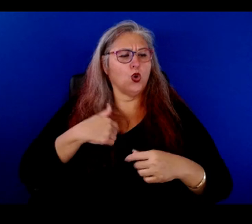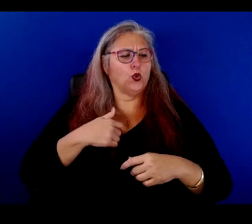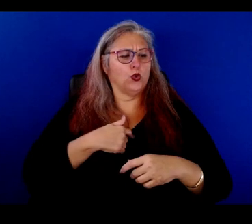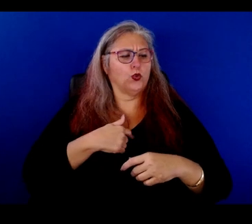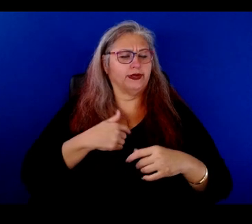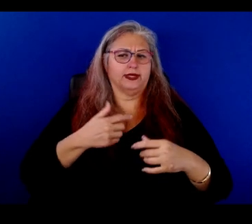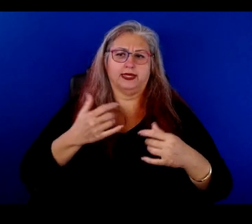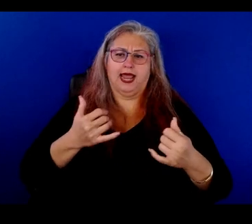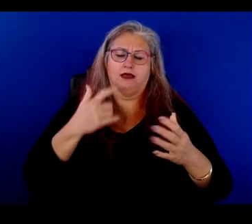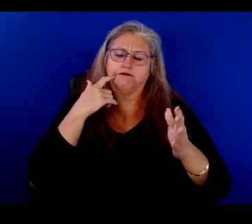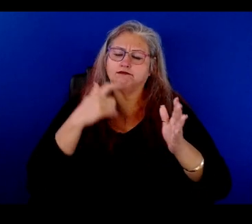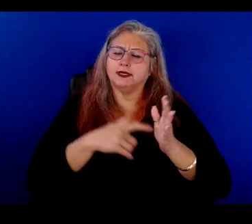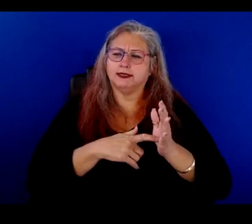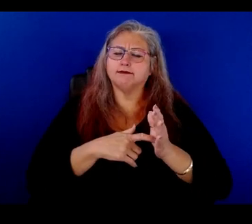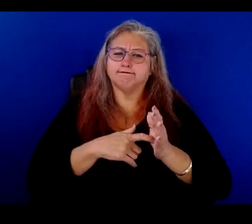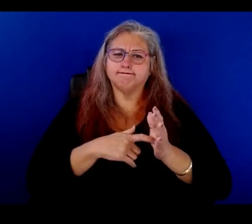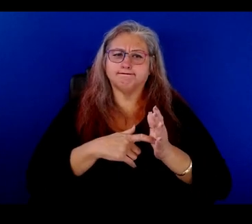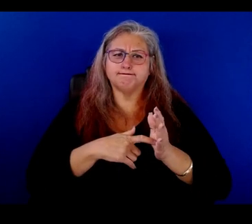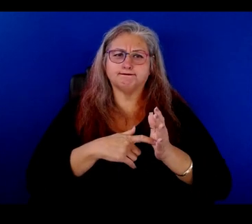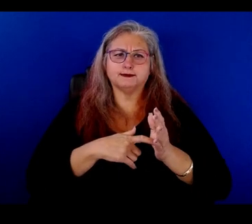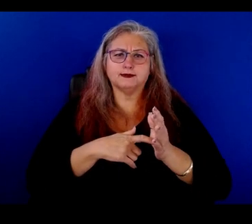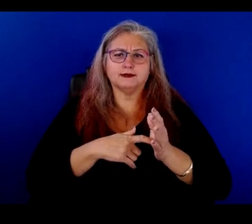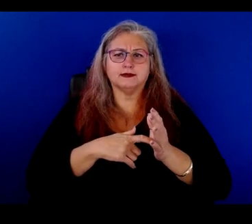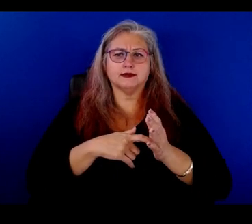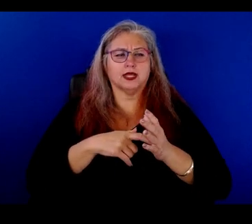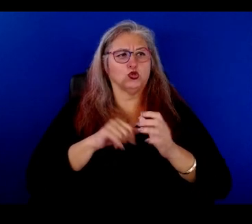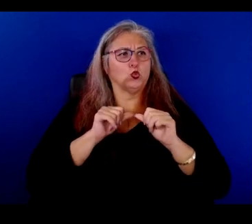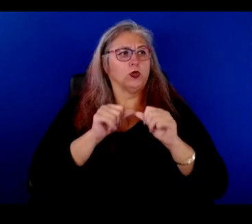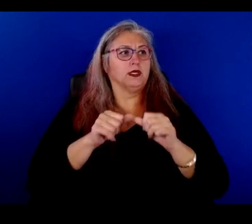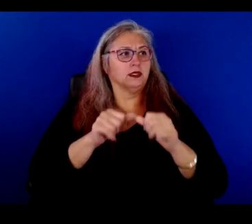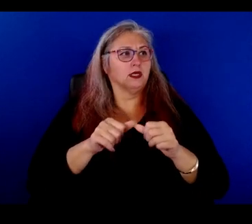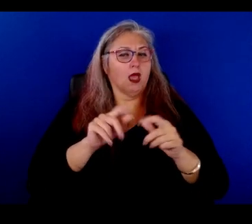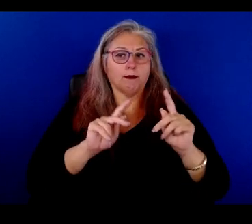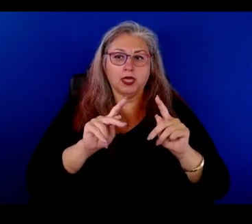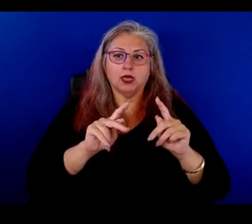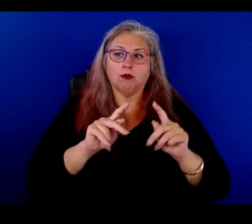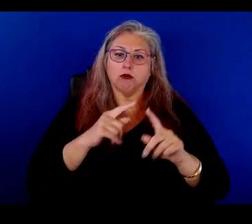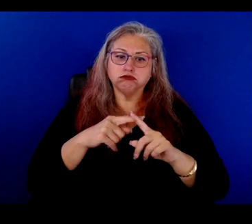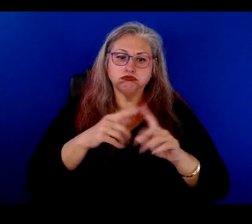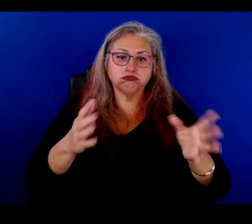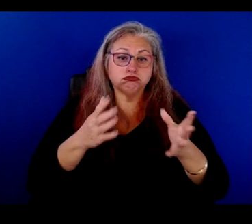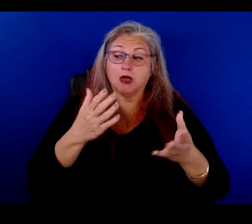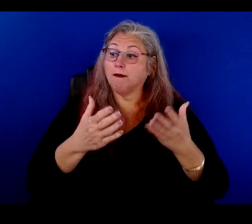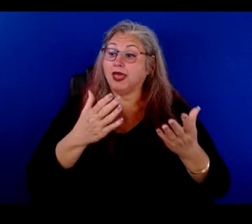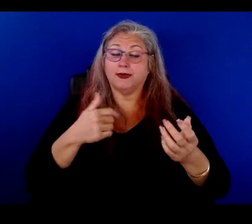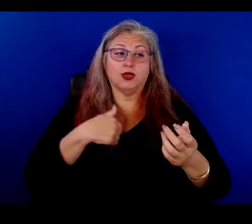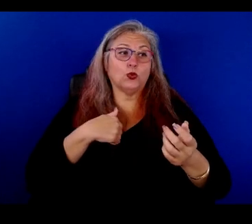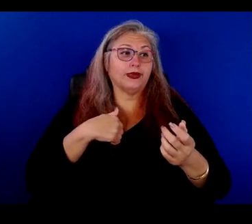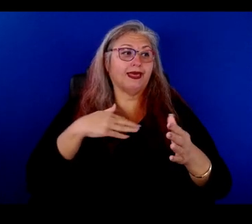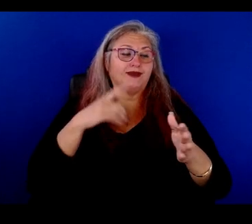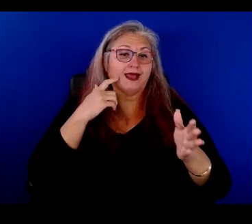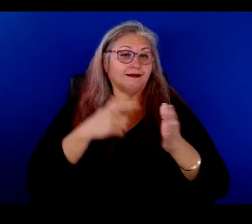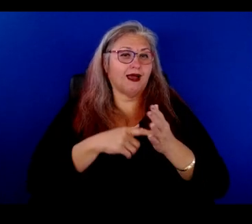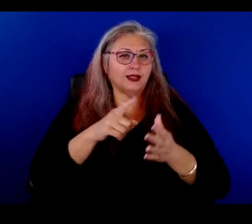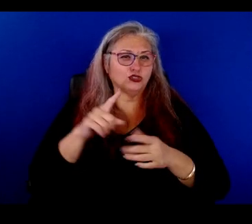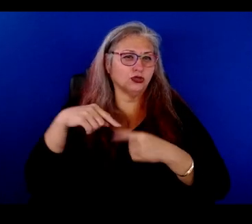recognize kept everybody going. And it might not have been, we may not have acknowledged her